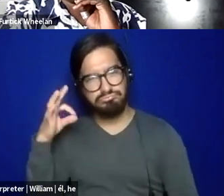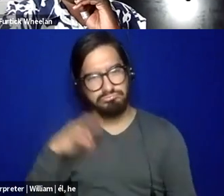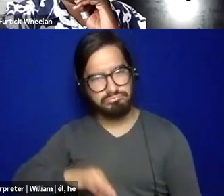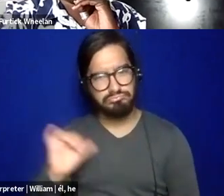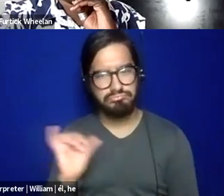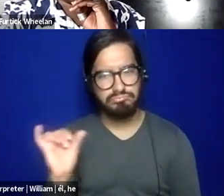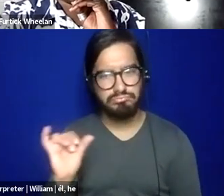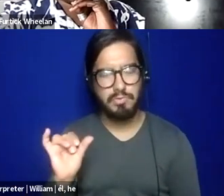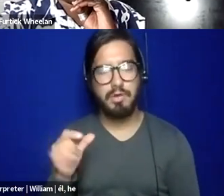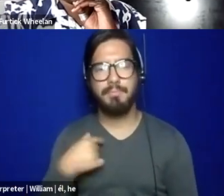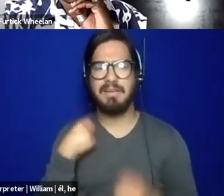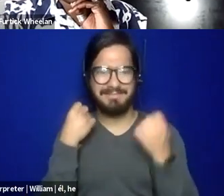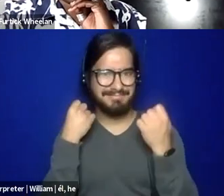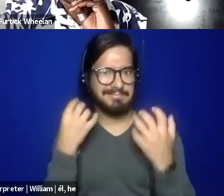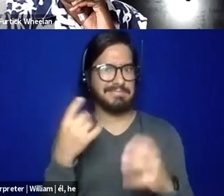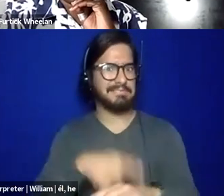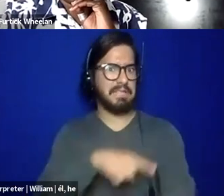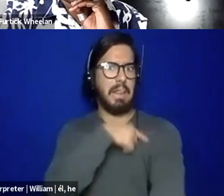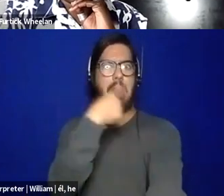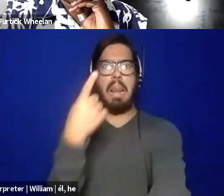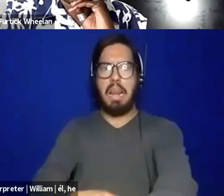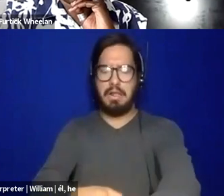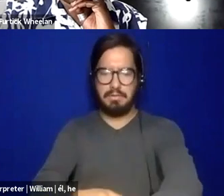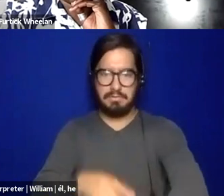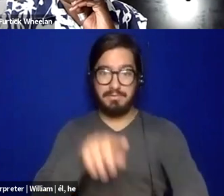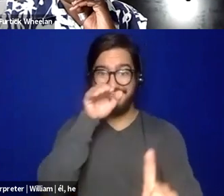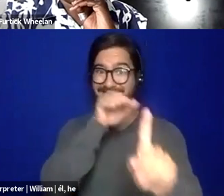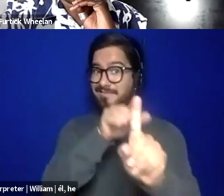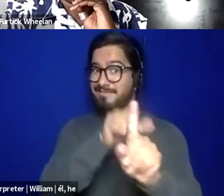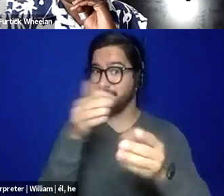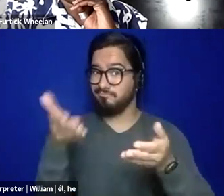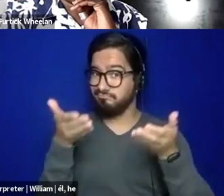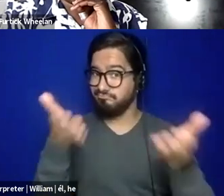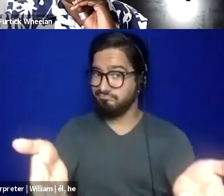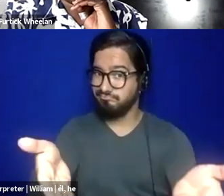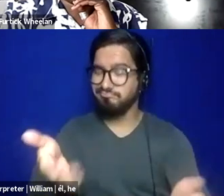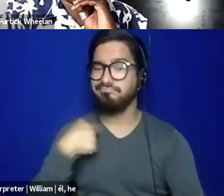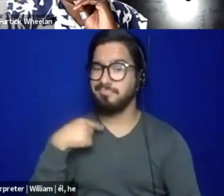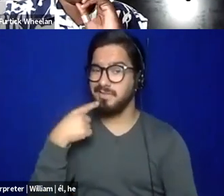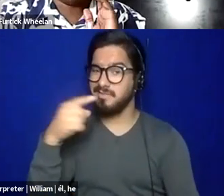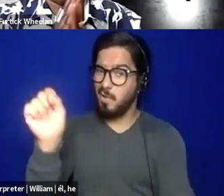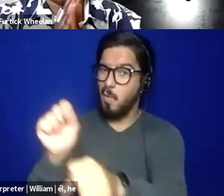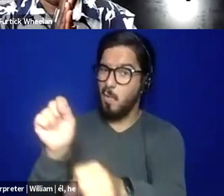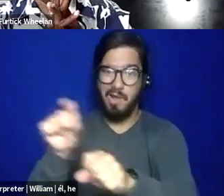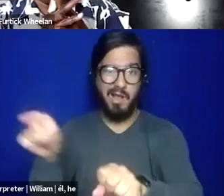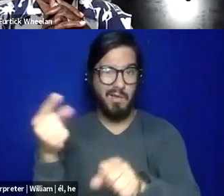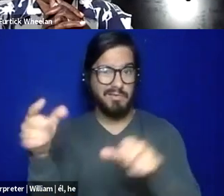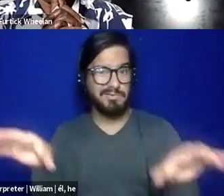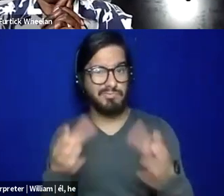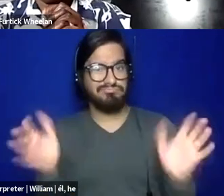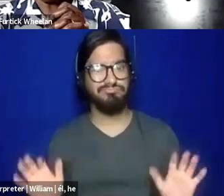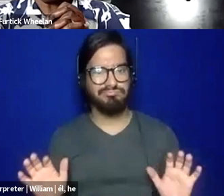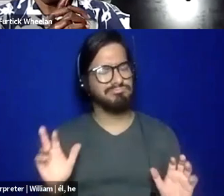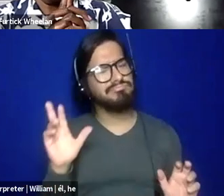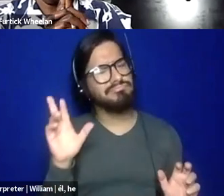but it took a while and I would suggest to anybody there who was similar to me of like, I just work and that's what I do, um, to try some things,